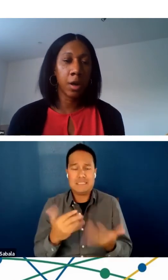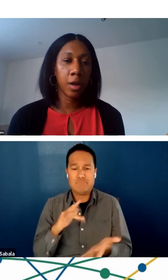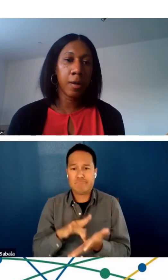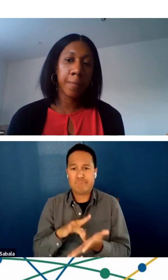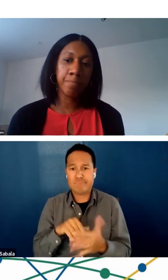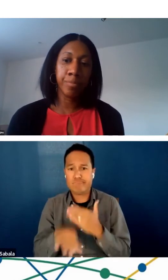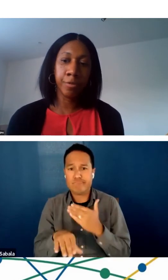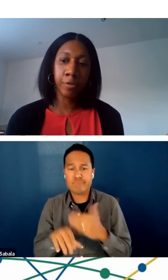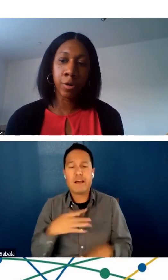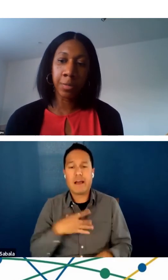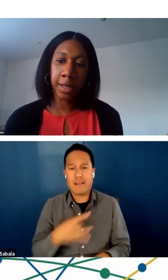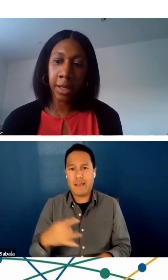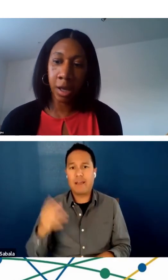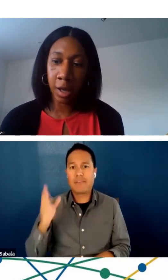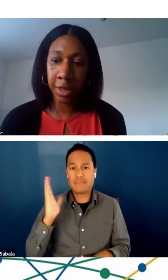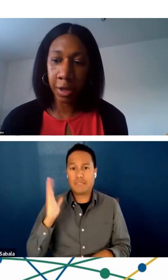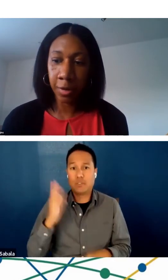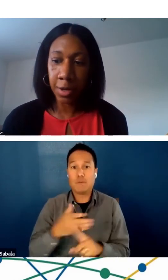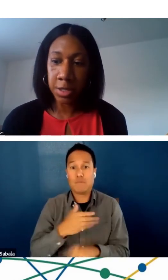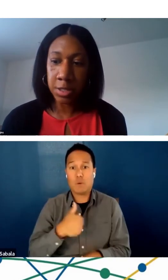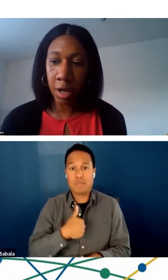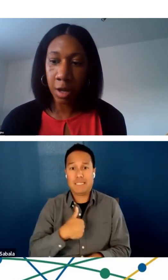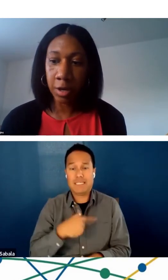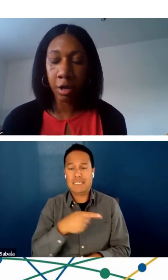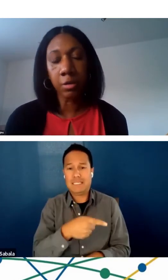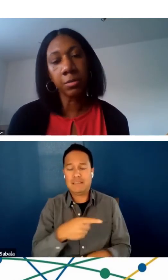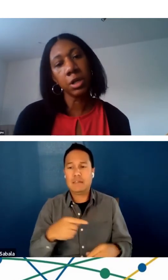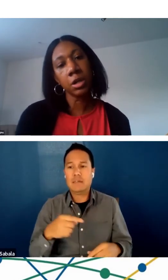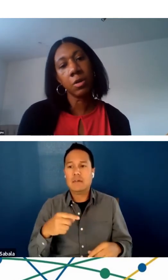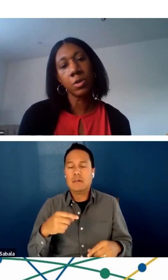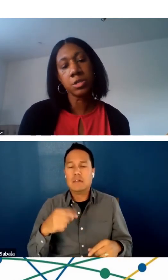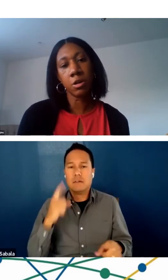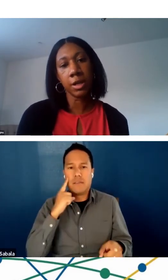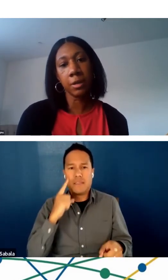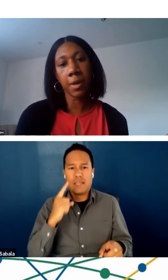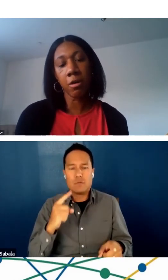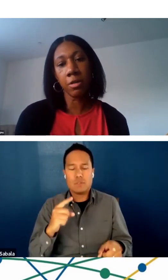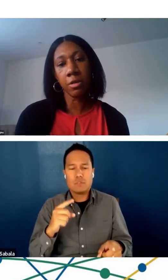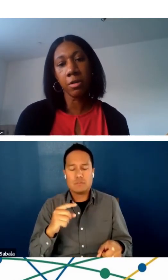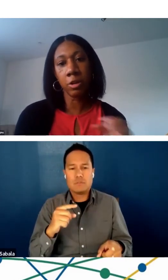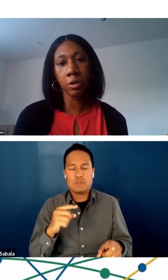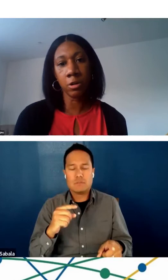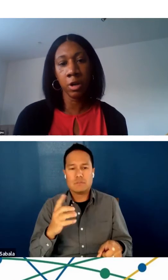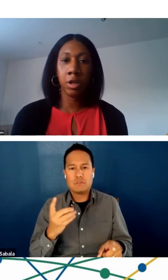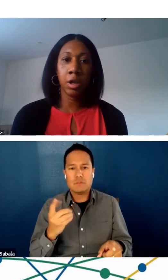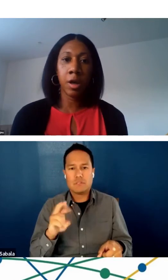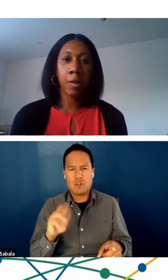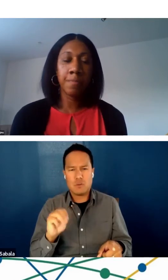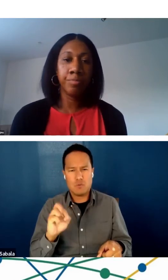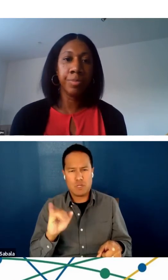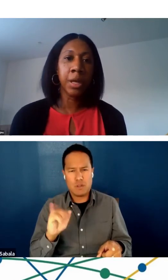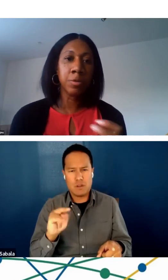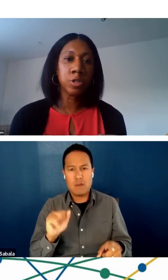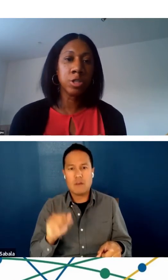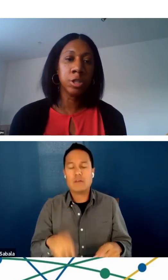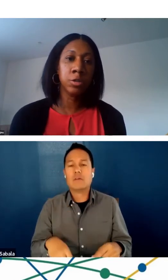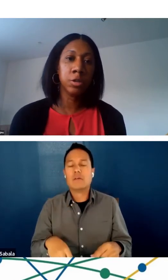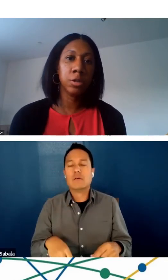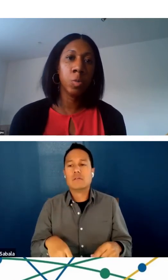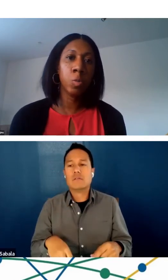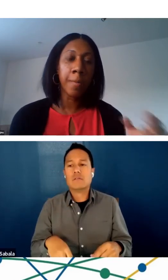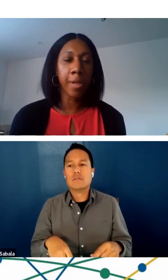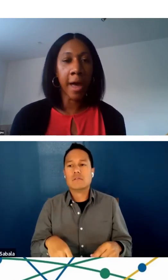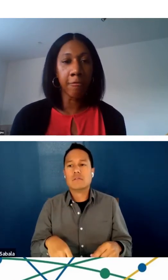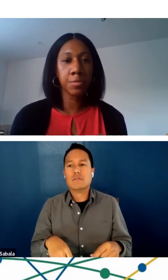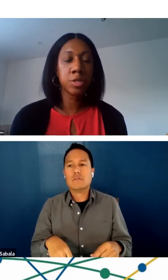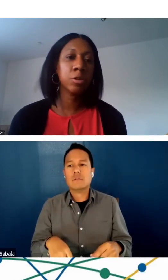a speaker before me, I think it was Dr. Marie and I was talking about, they learn, being able to,